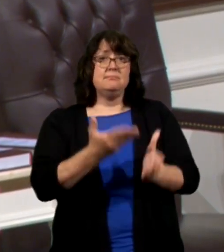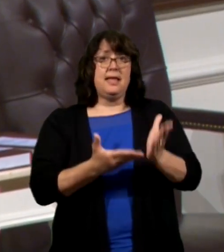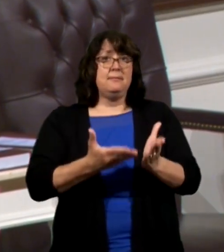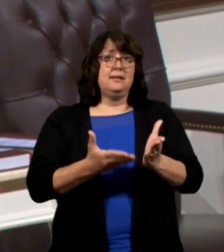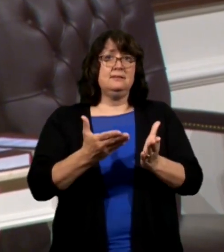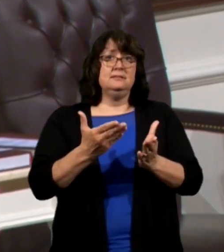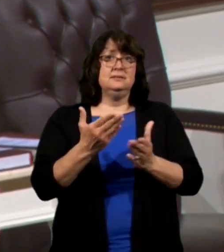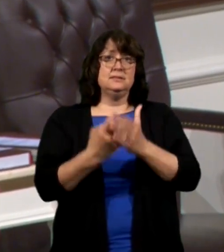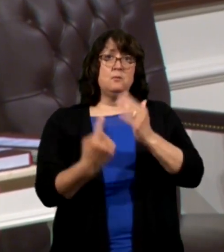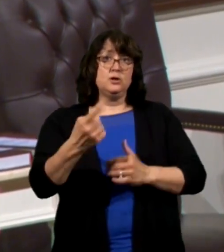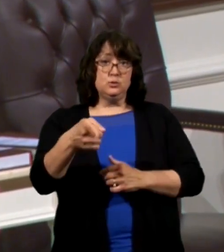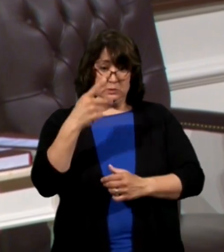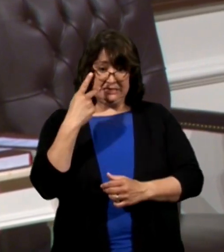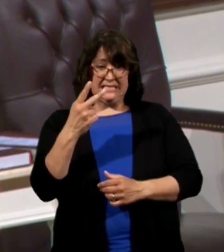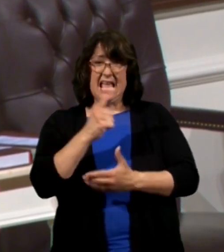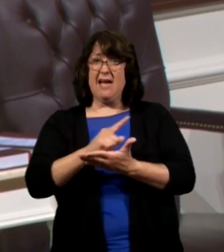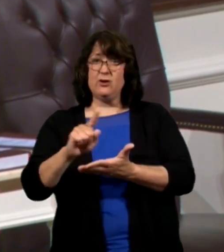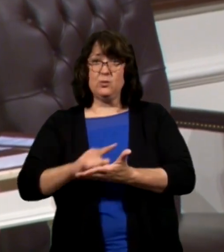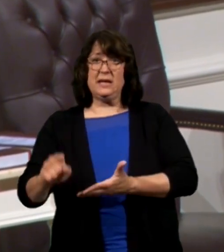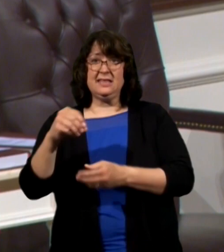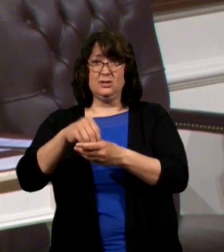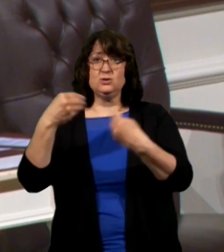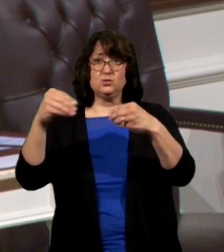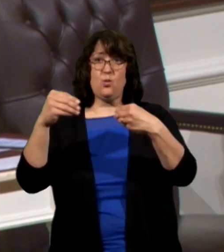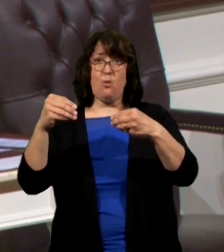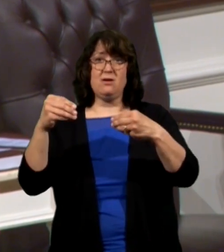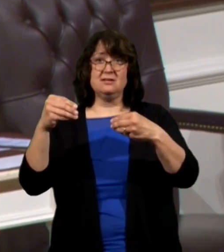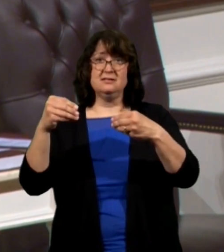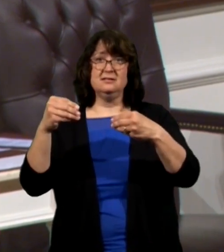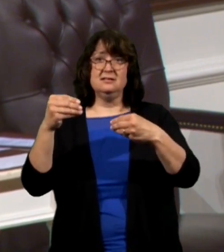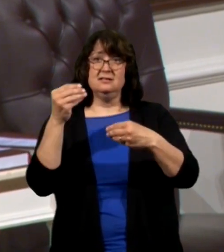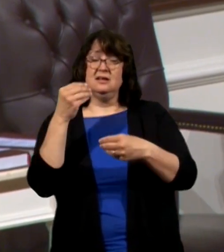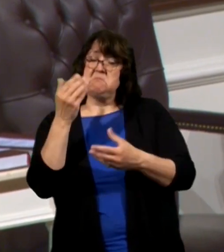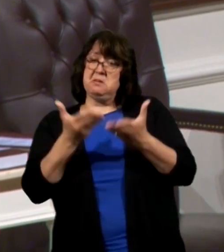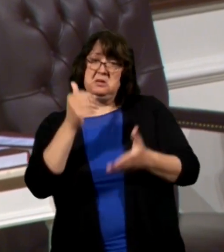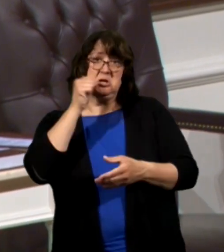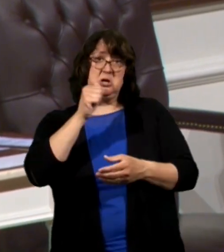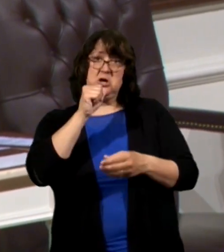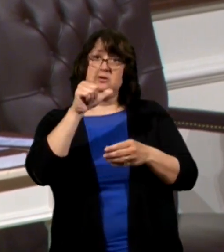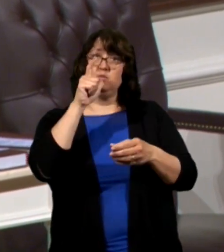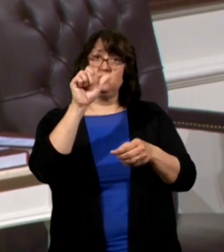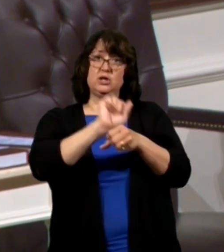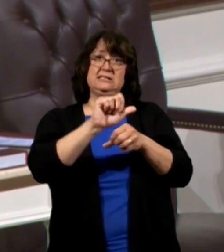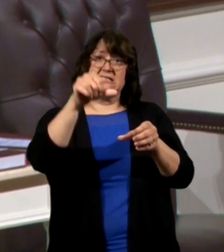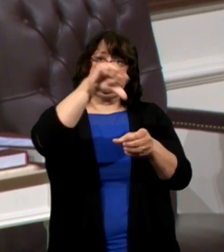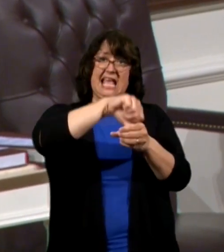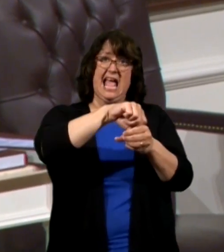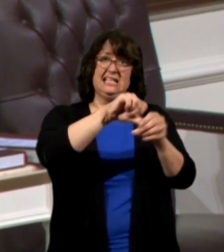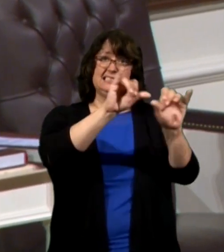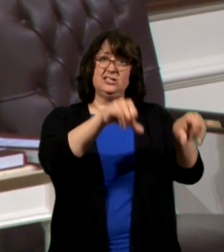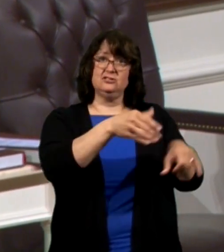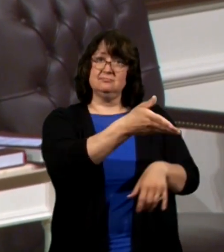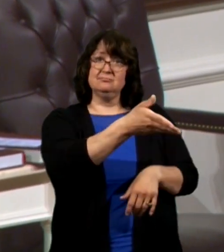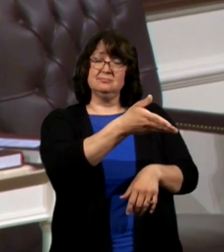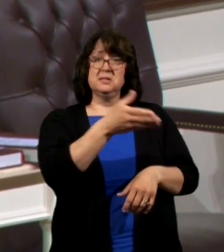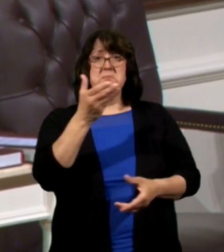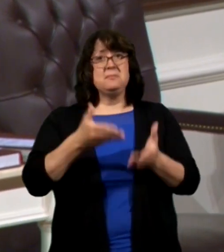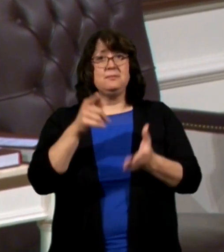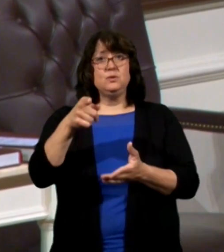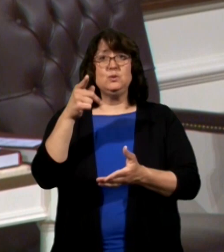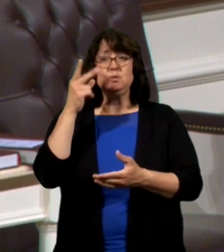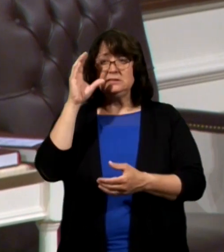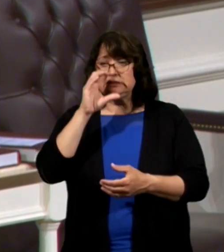you see every week at the grocery store or a girl at a gas station or someone and you've been